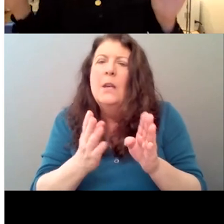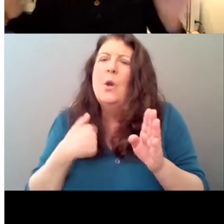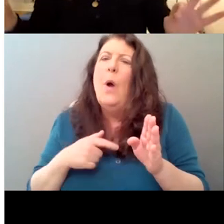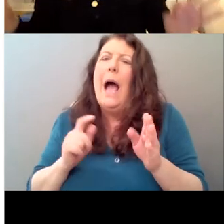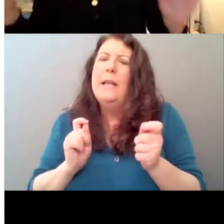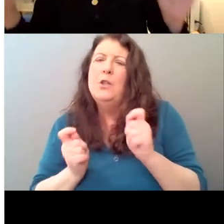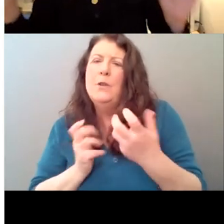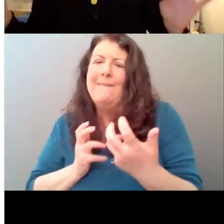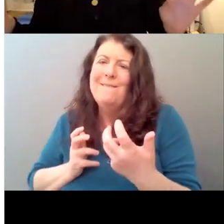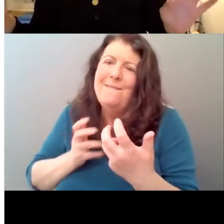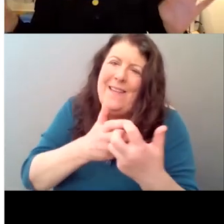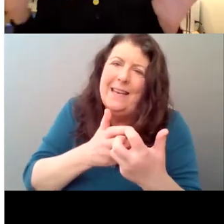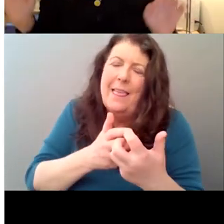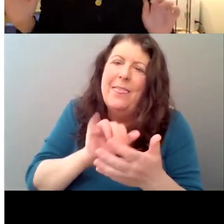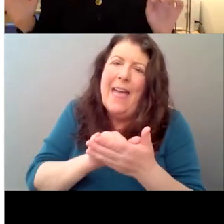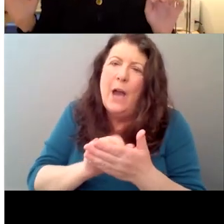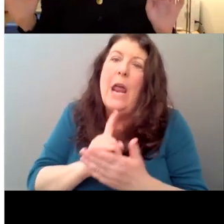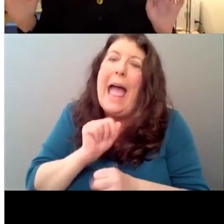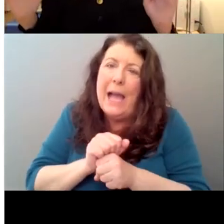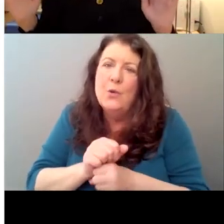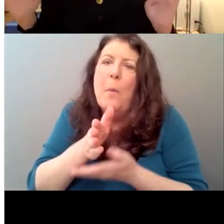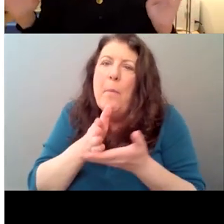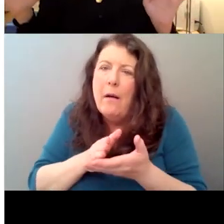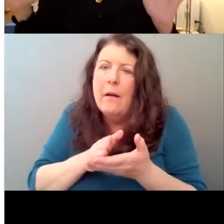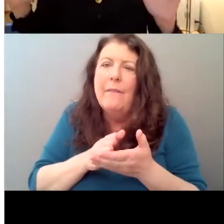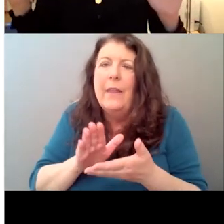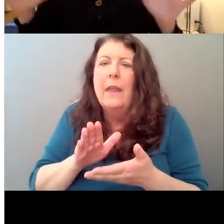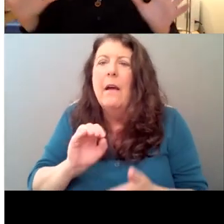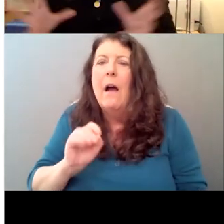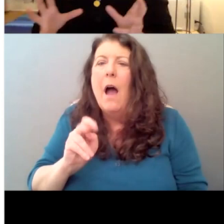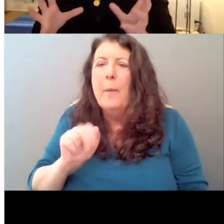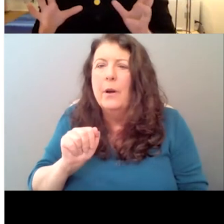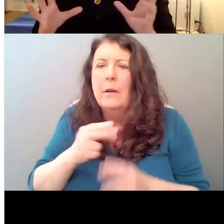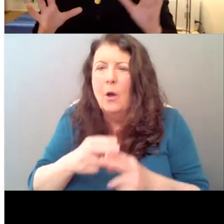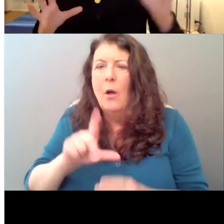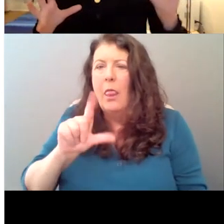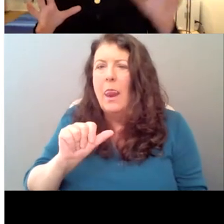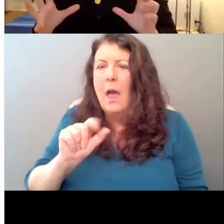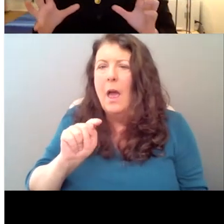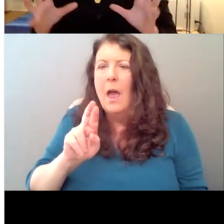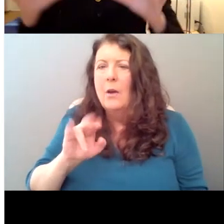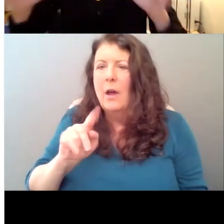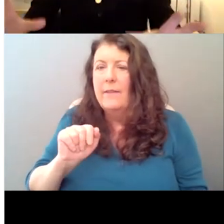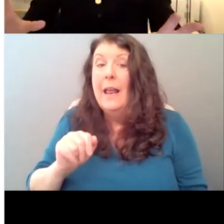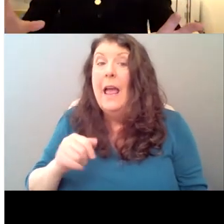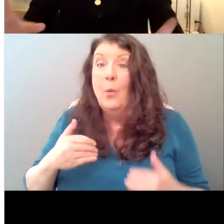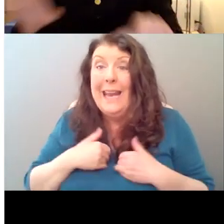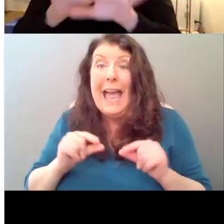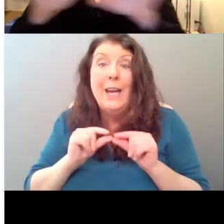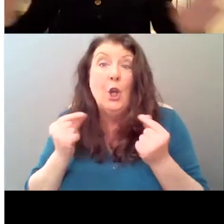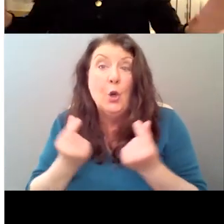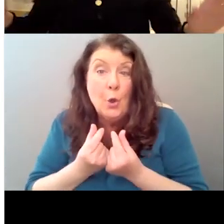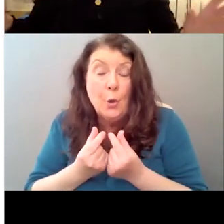real bit of La Traviata. And ultimately we had a group of actual opera singers and an opera director on the